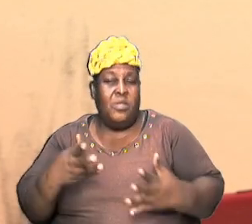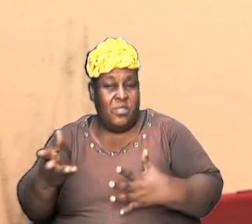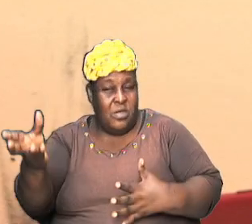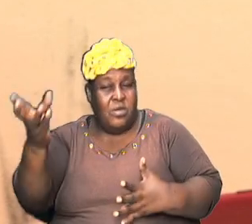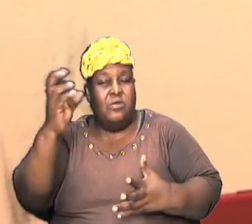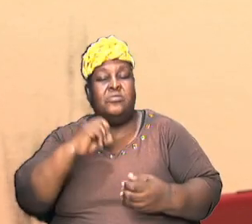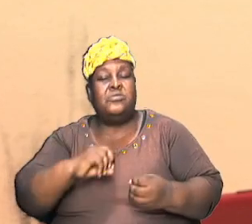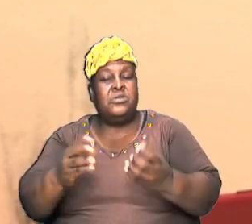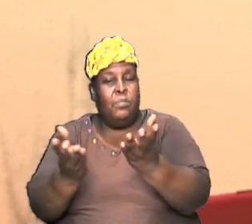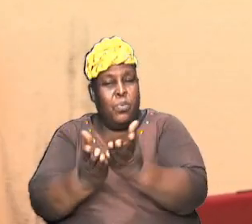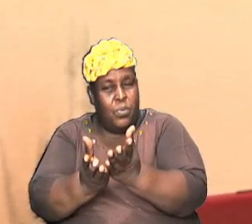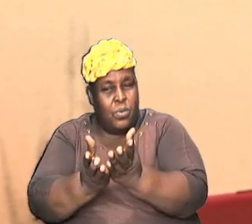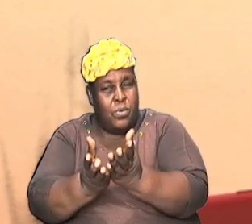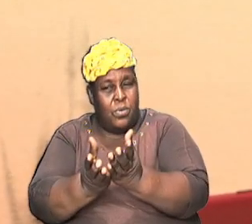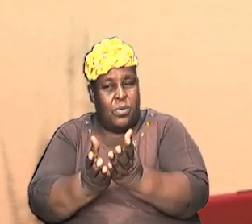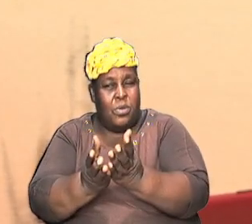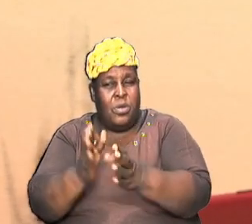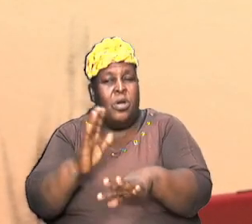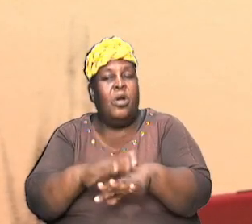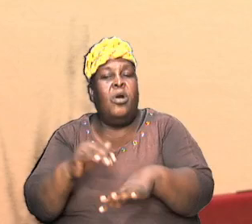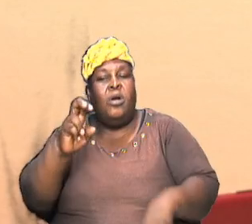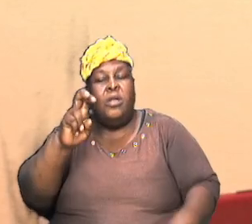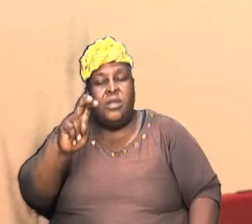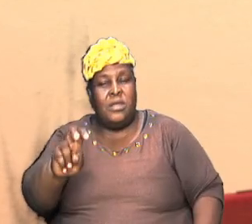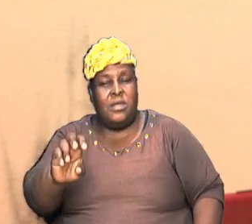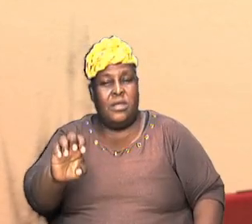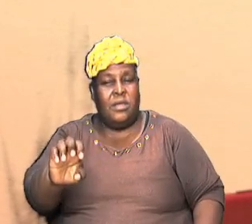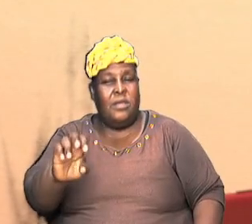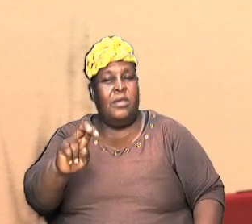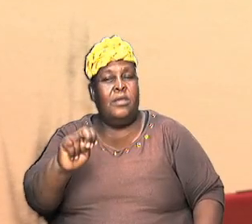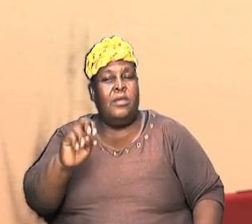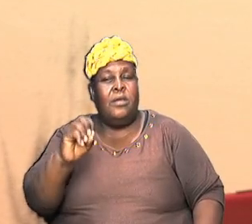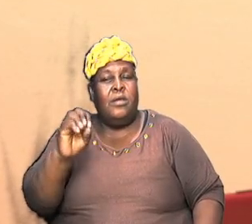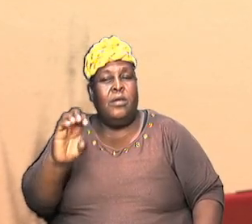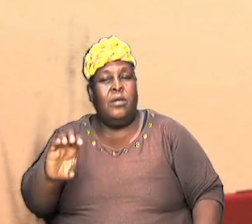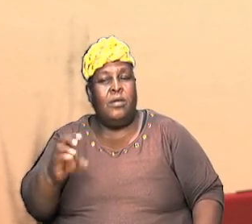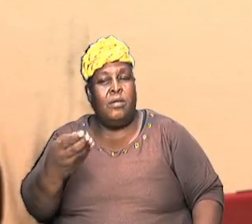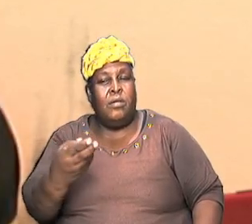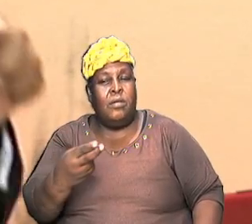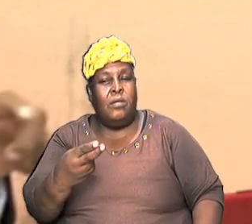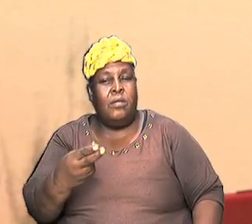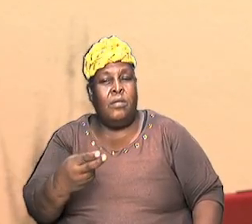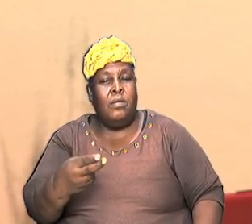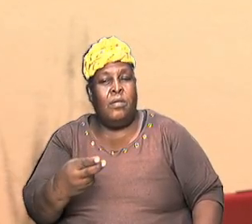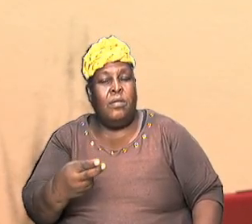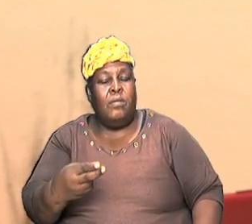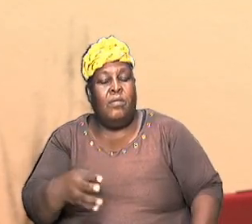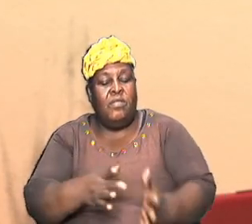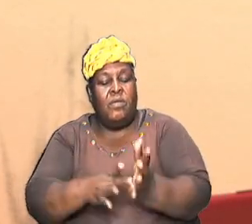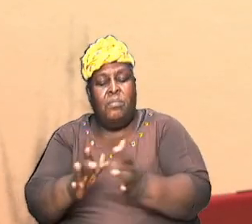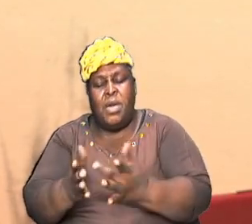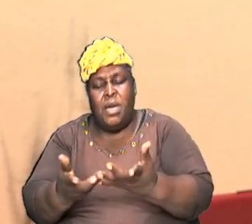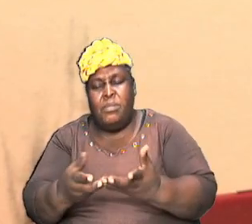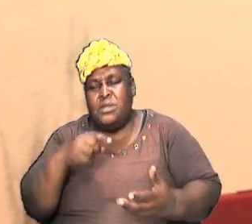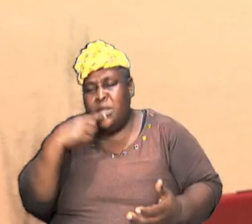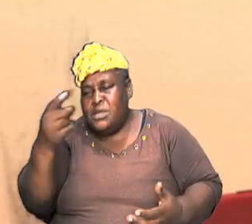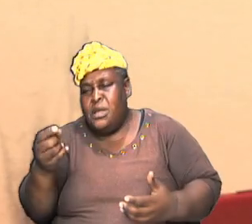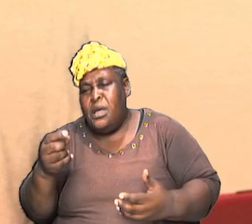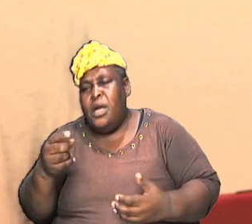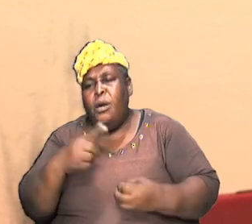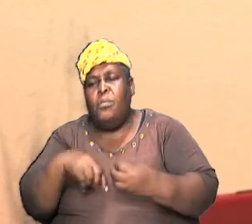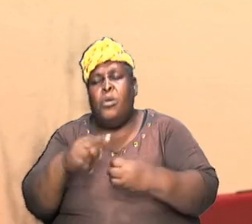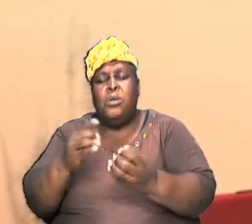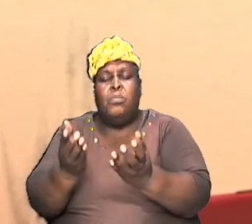Enoch and let us not fool ourselves because the Bible talks about the book of Enoch and the Bible